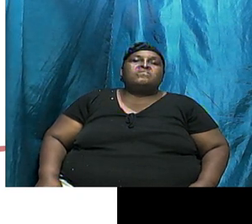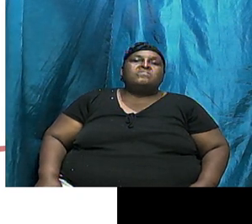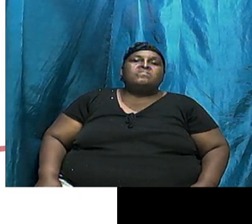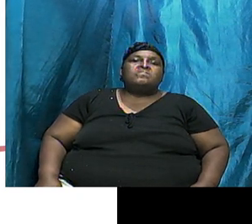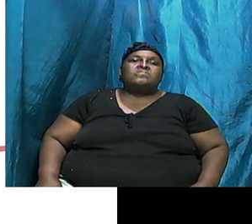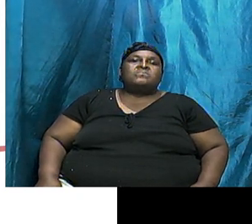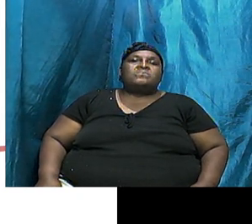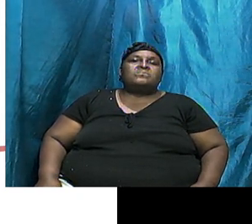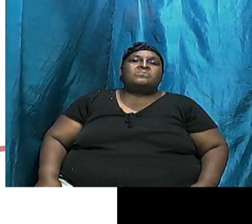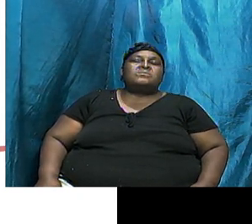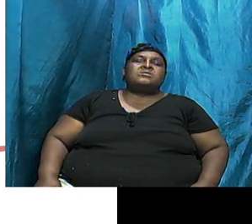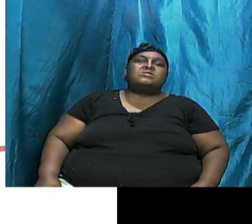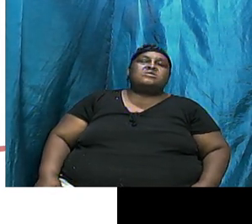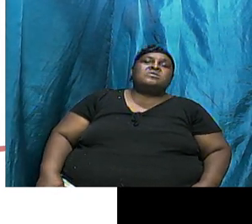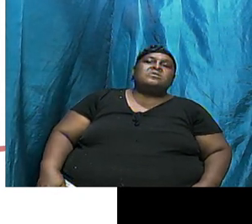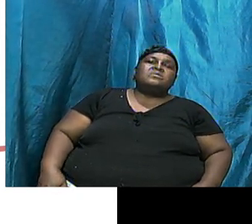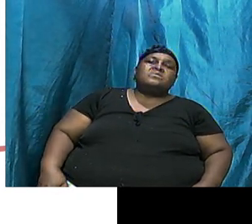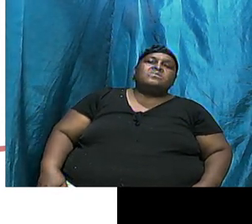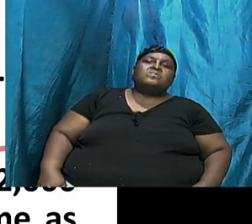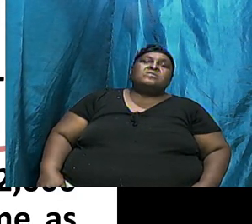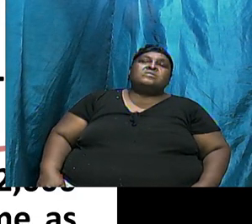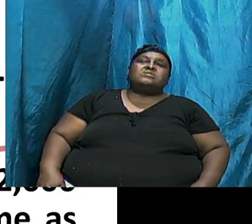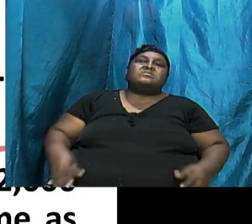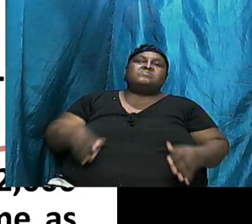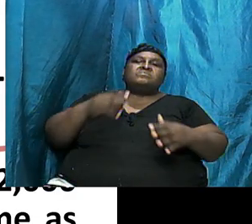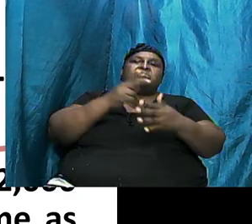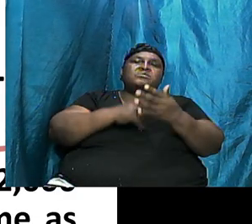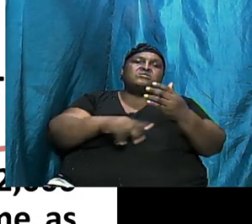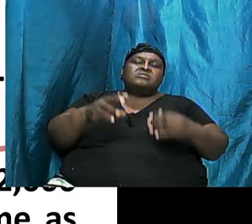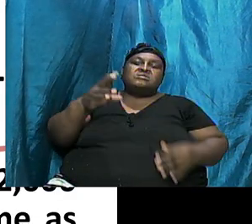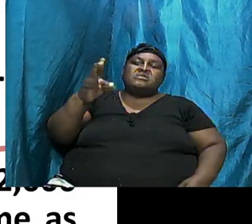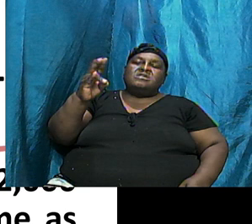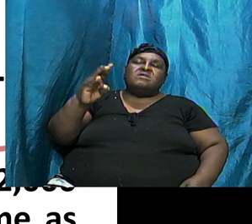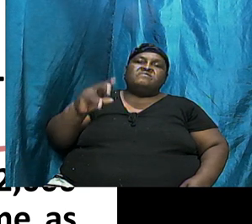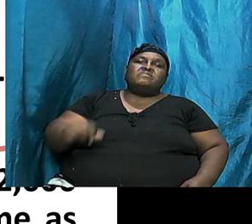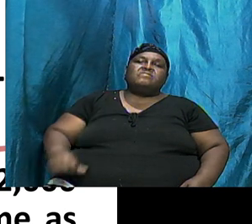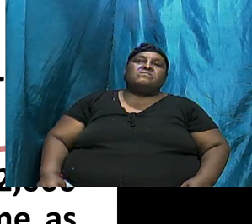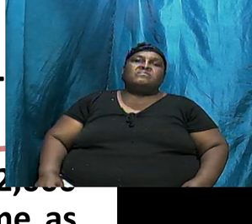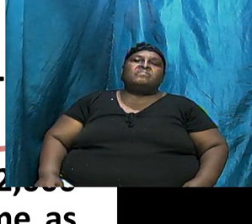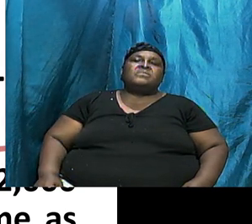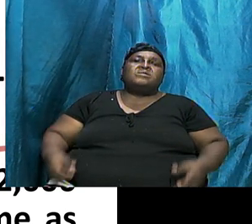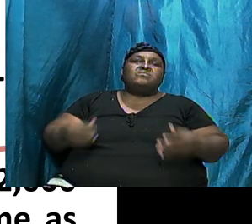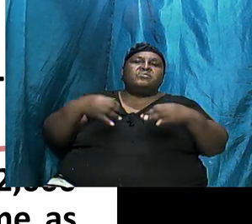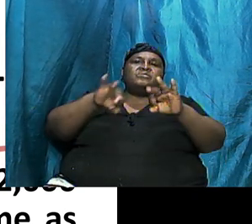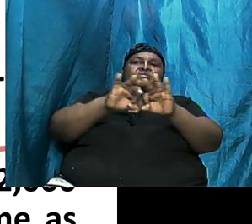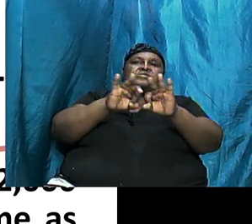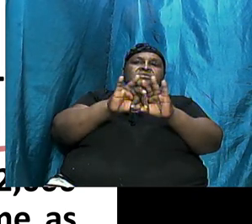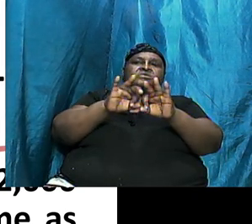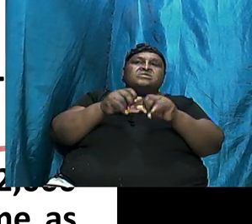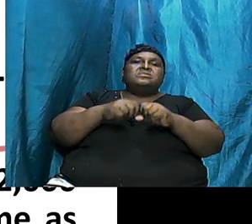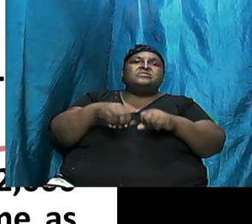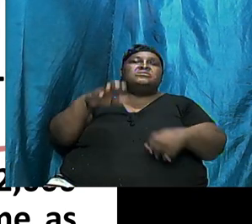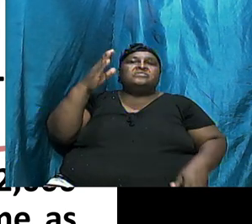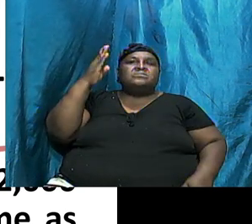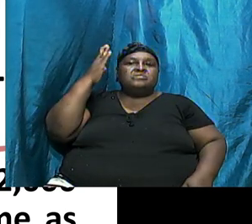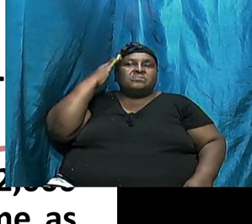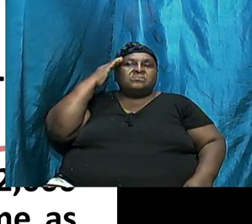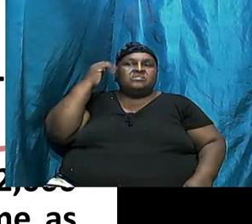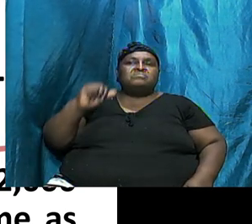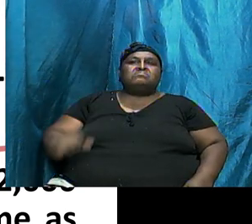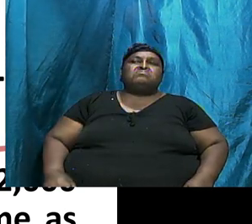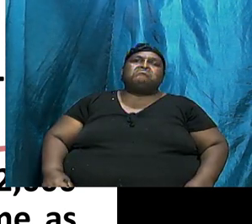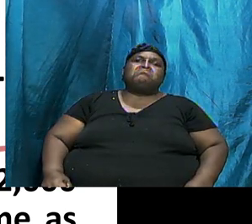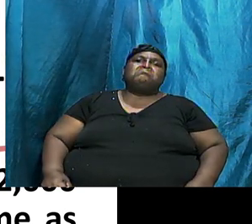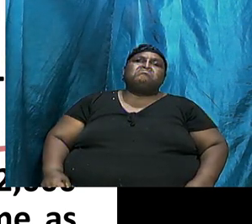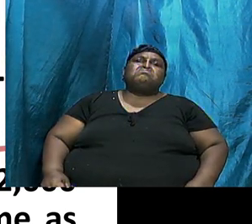Next Week Which Is Isaac But Important To Note That Genesis And We Are Now Into Division